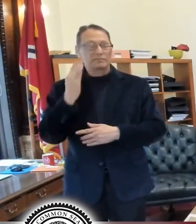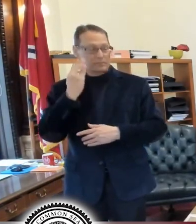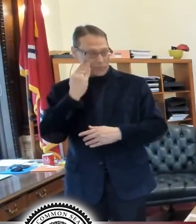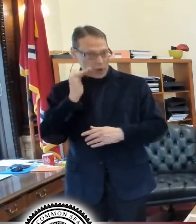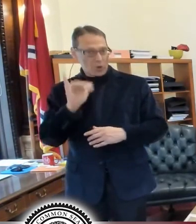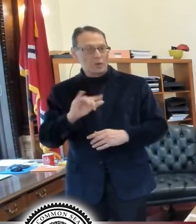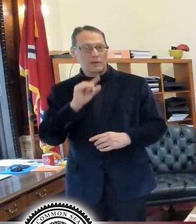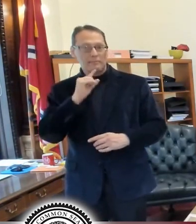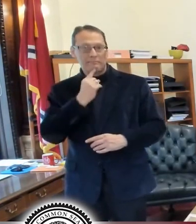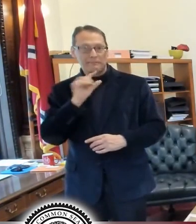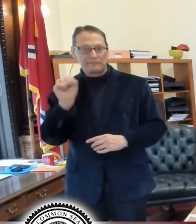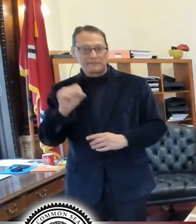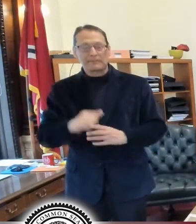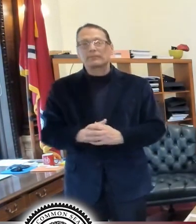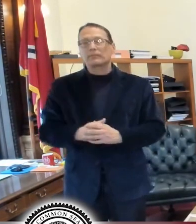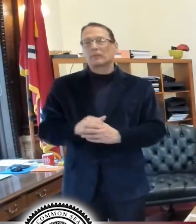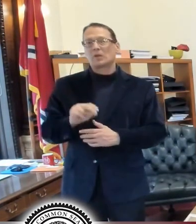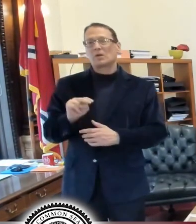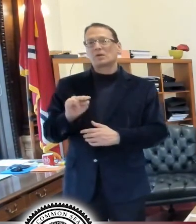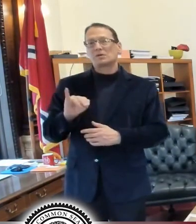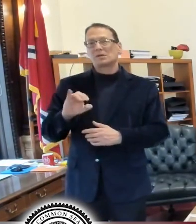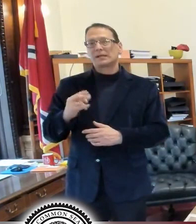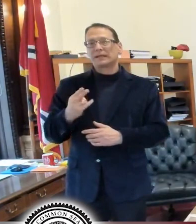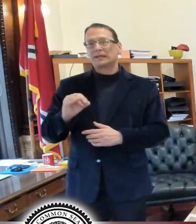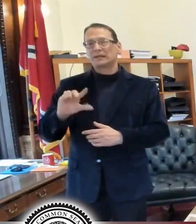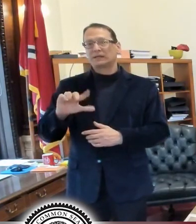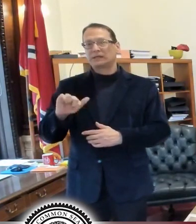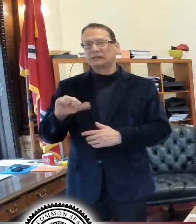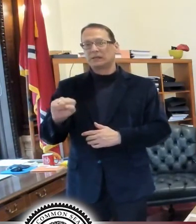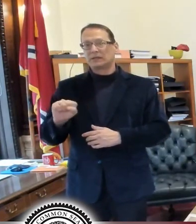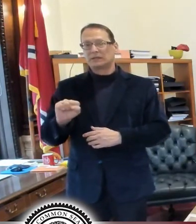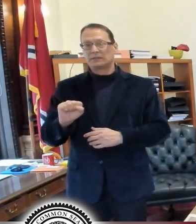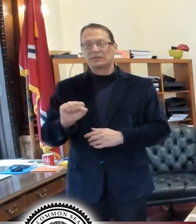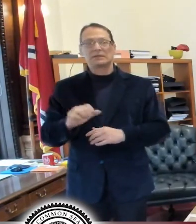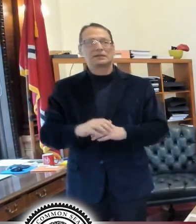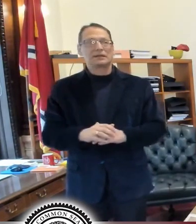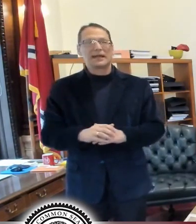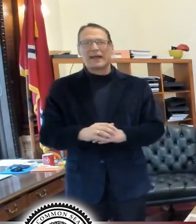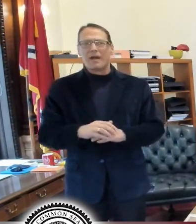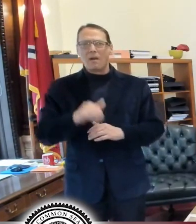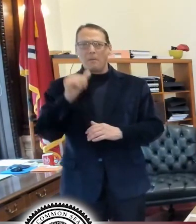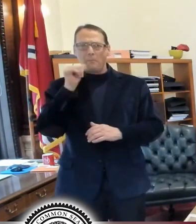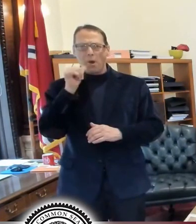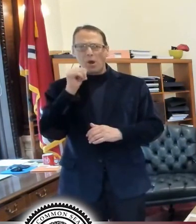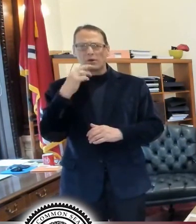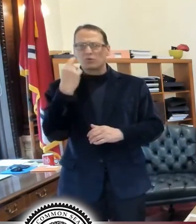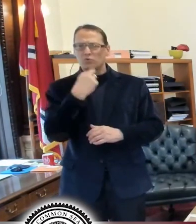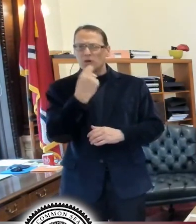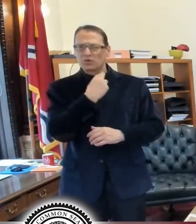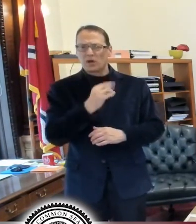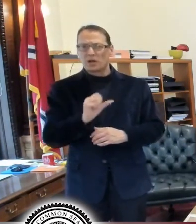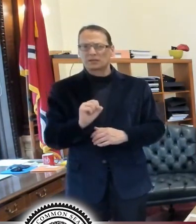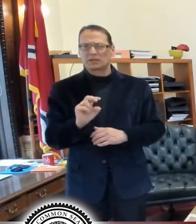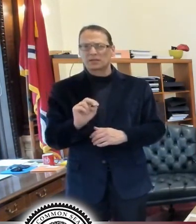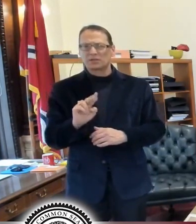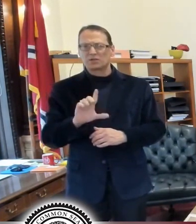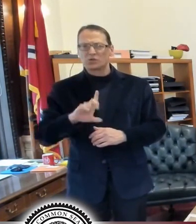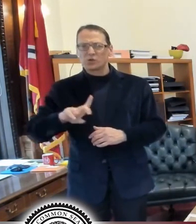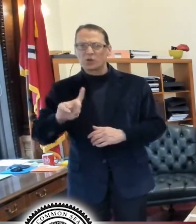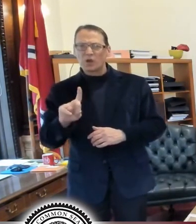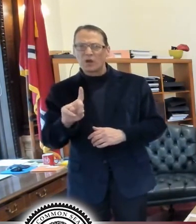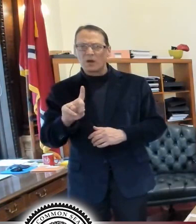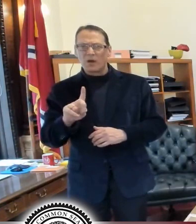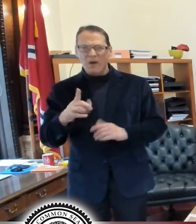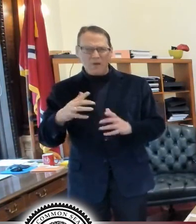situation. Uh, Nicholas question has to do with, uh, packed bars and restaurants, particularly in Soulard and wants to know what